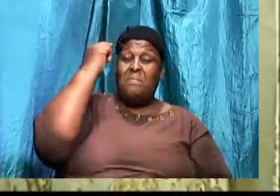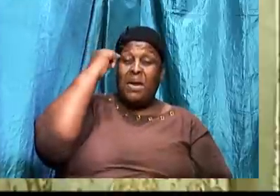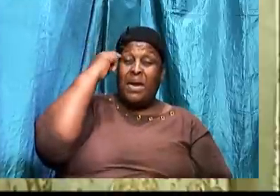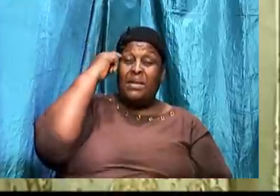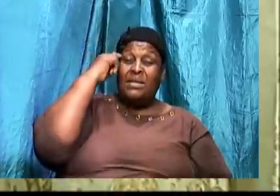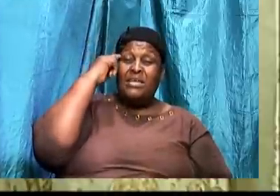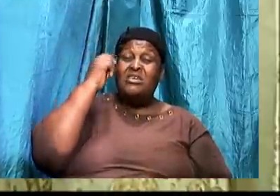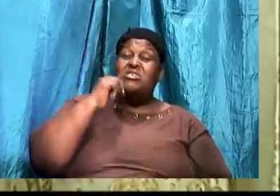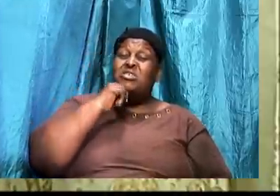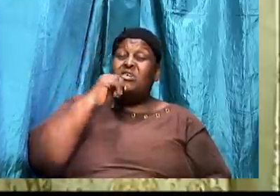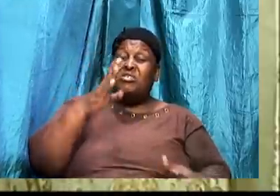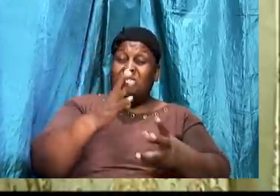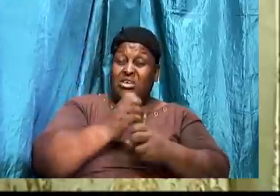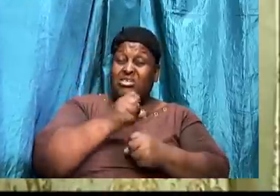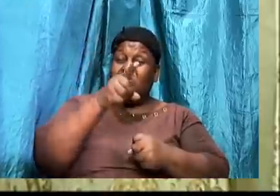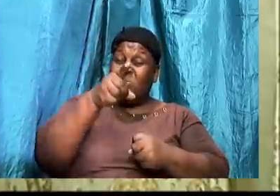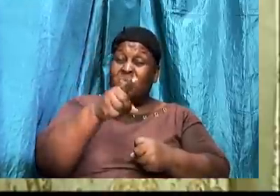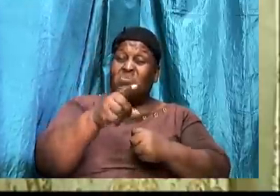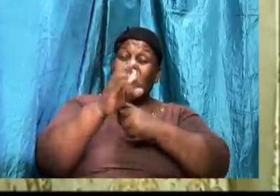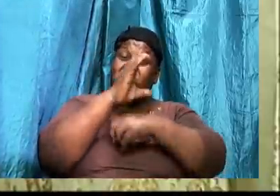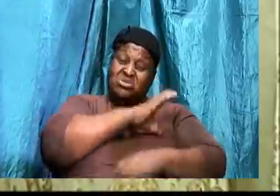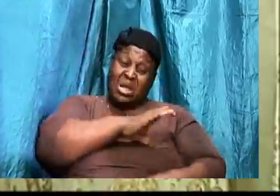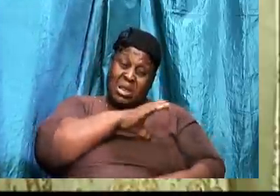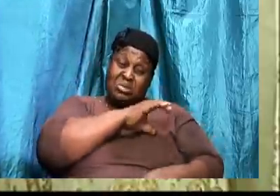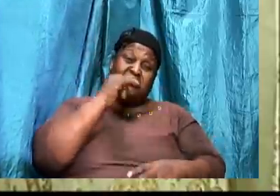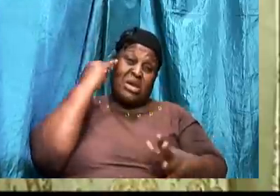the word of God. is going to challenge your identity.